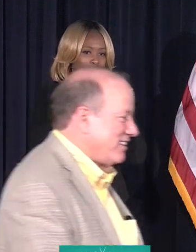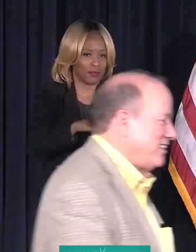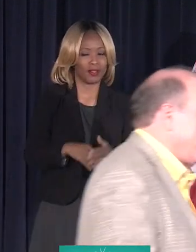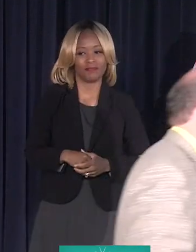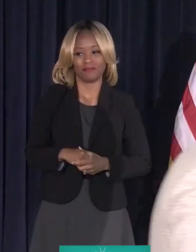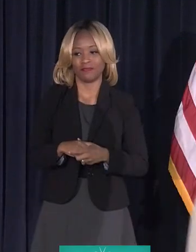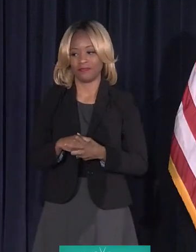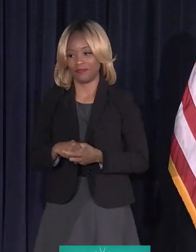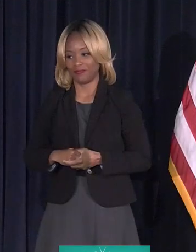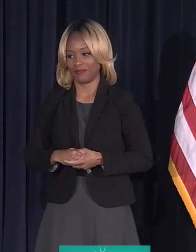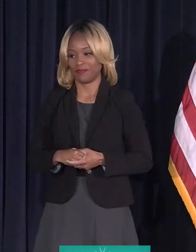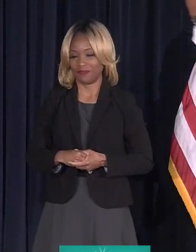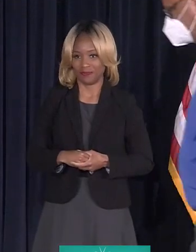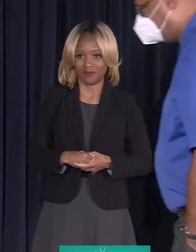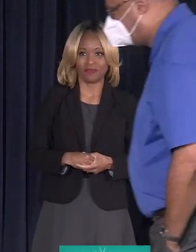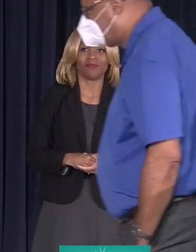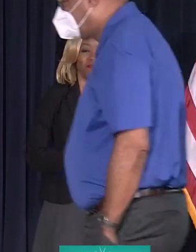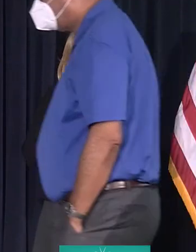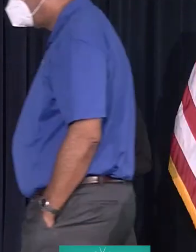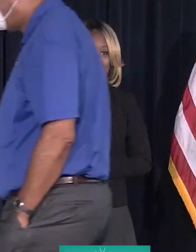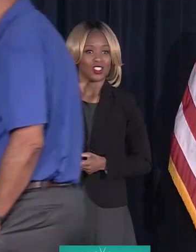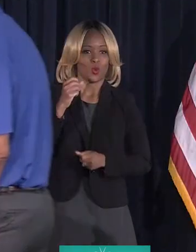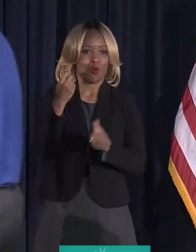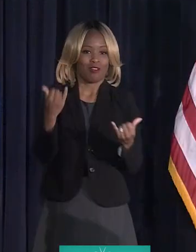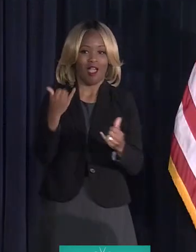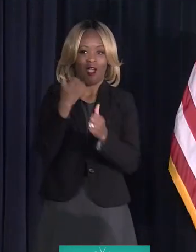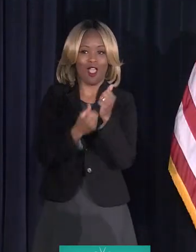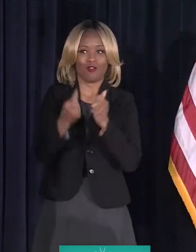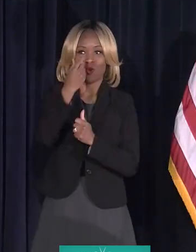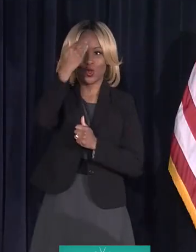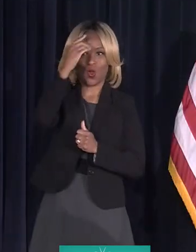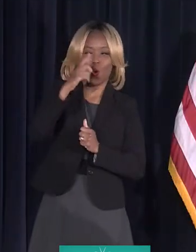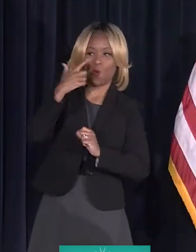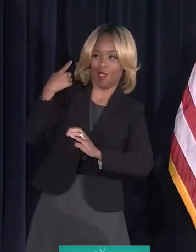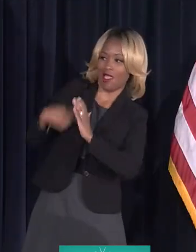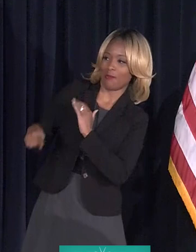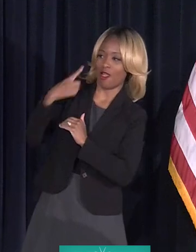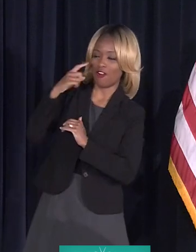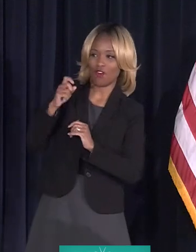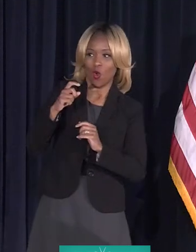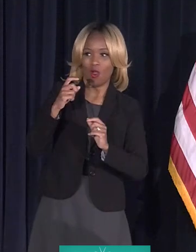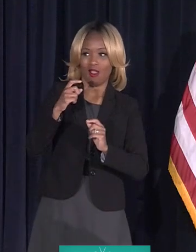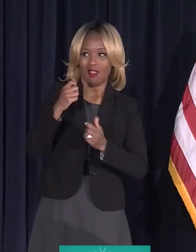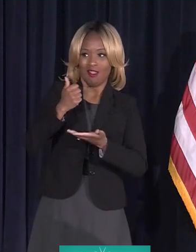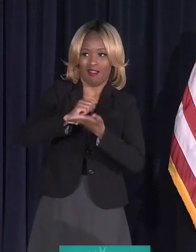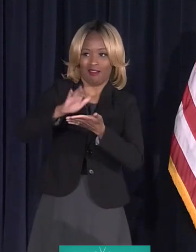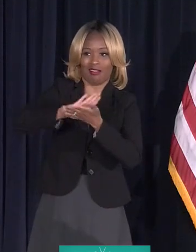Yes. So – Now everybody knows who to email to get the trash taken care of. job.